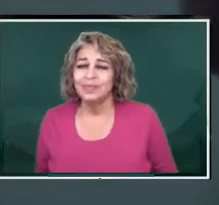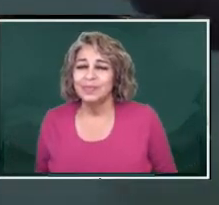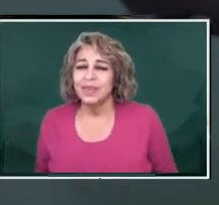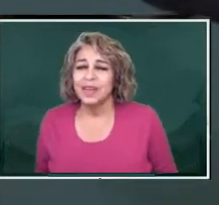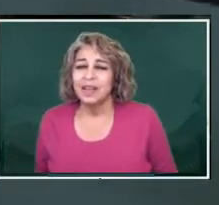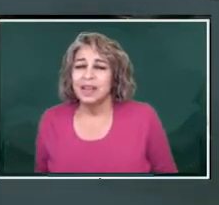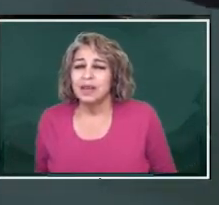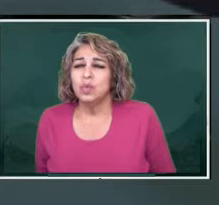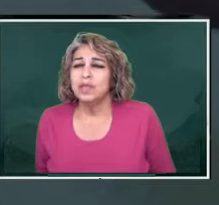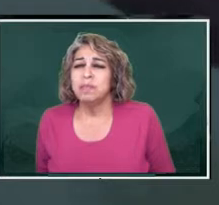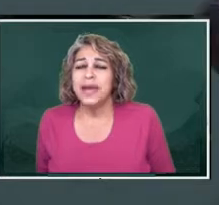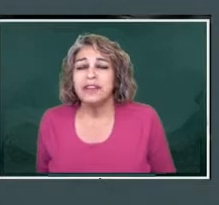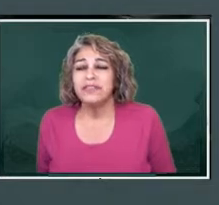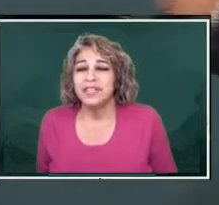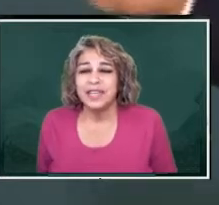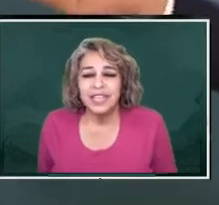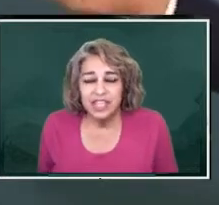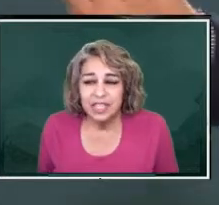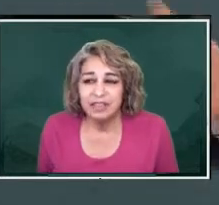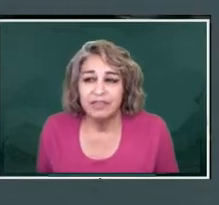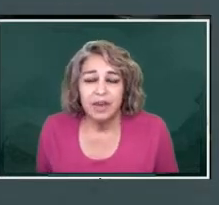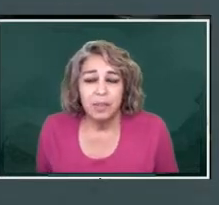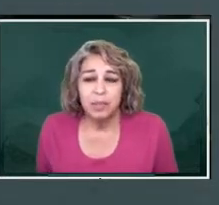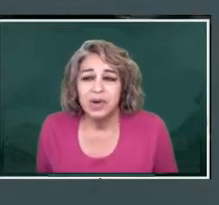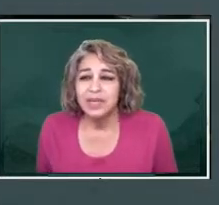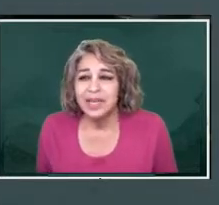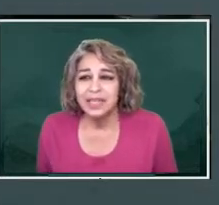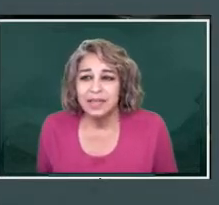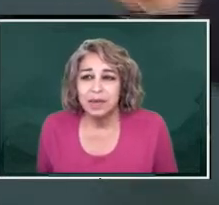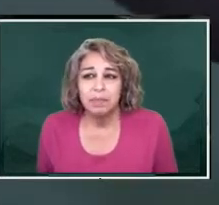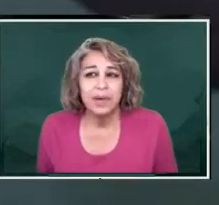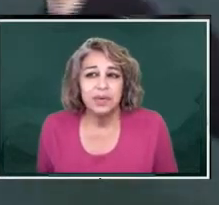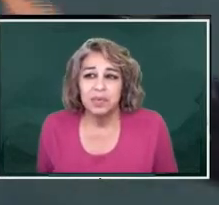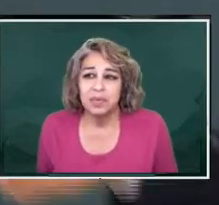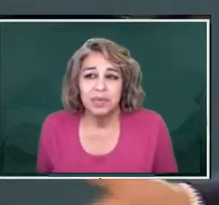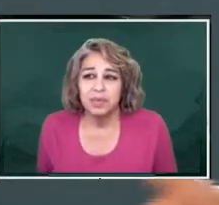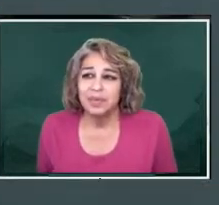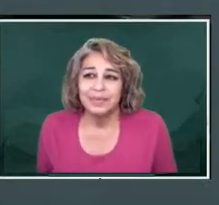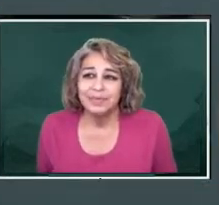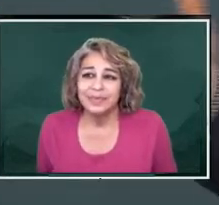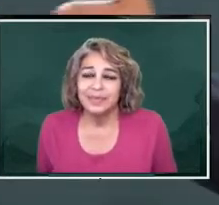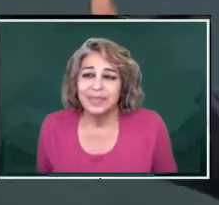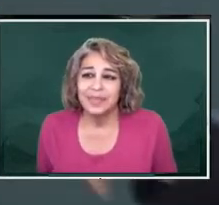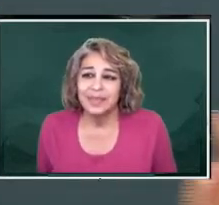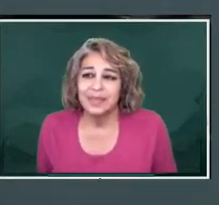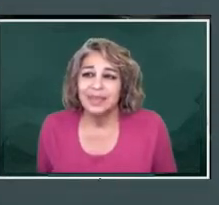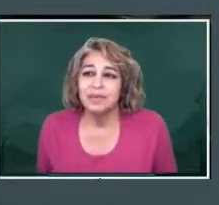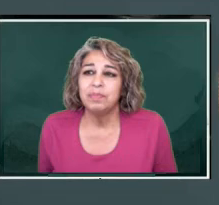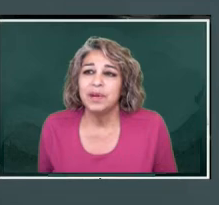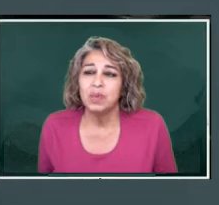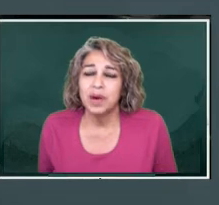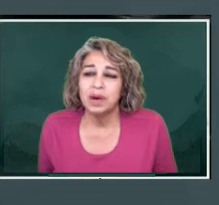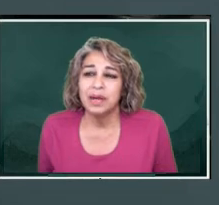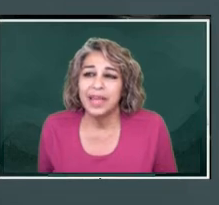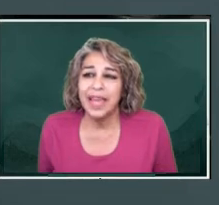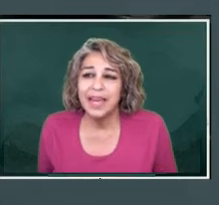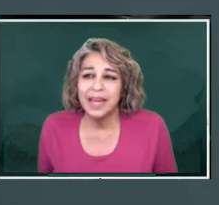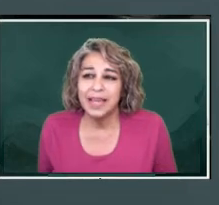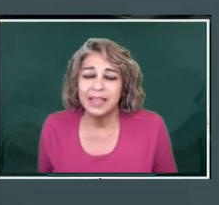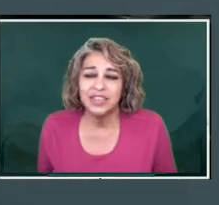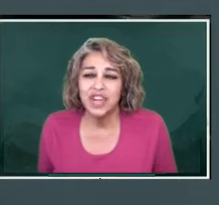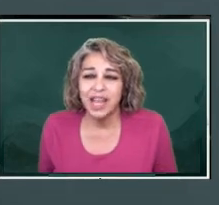with manifestations of protest, but we're